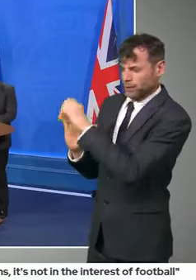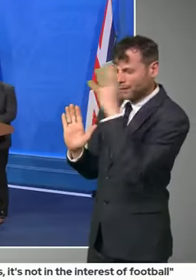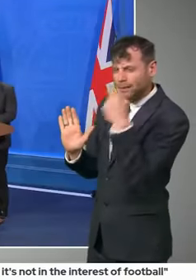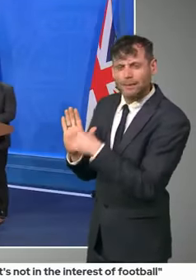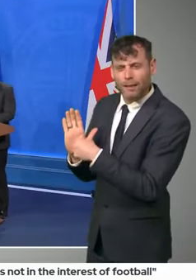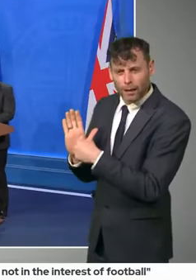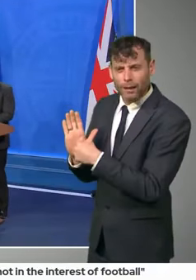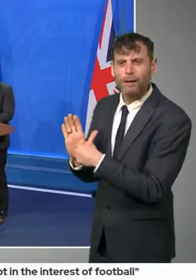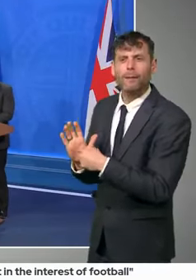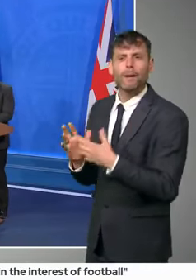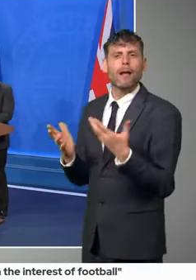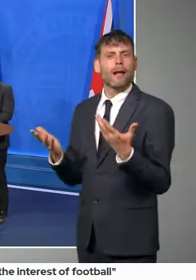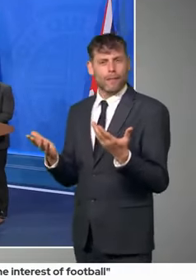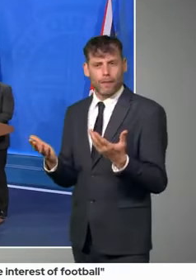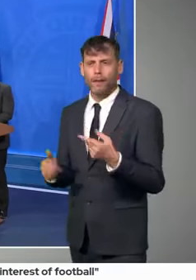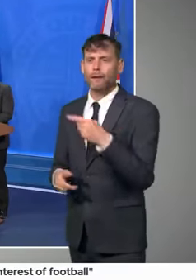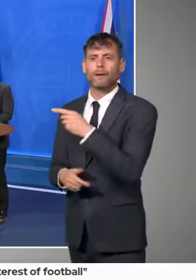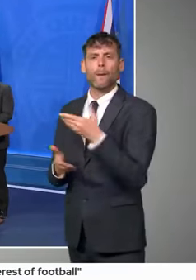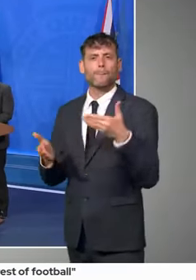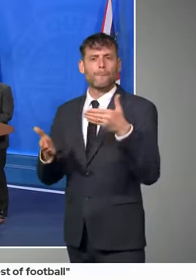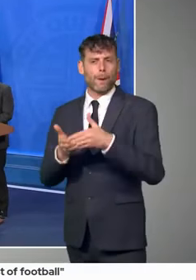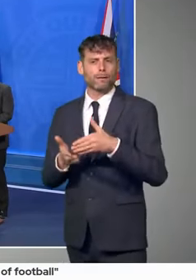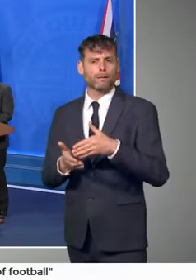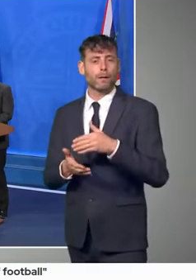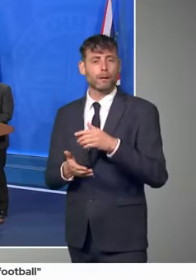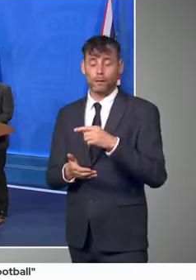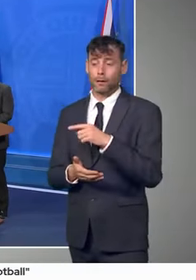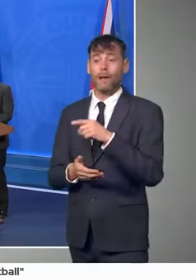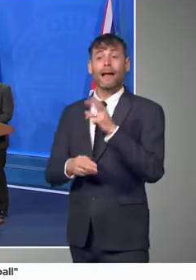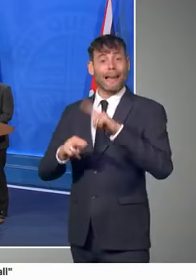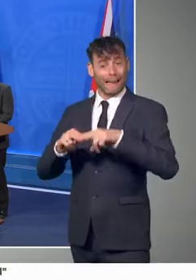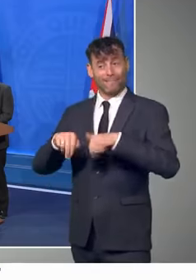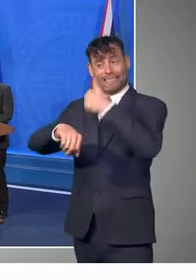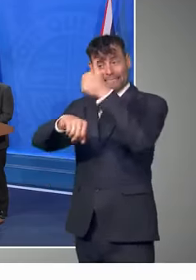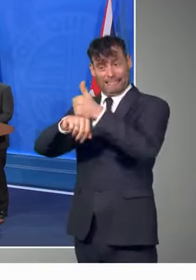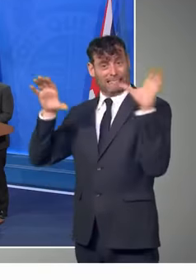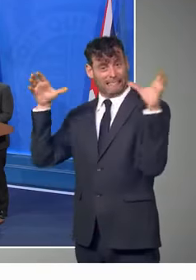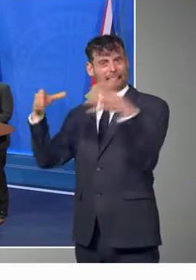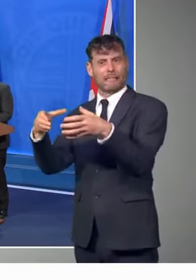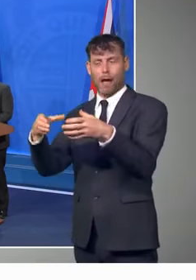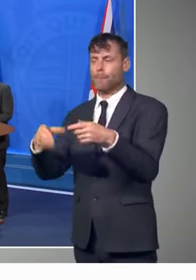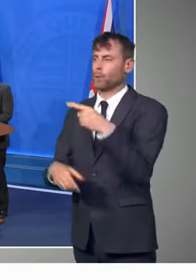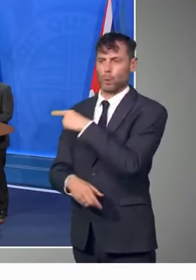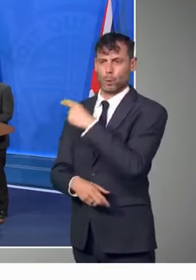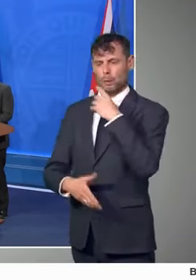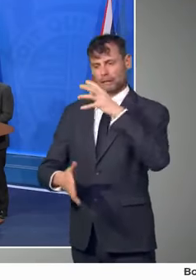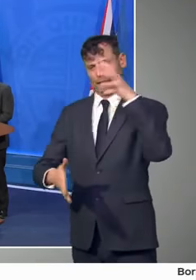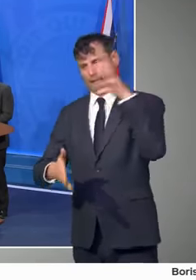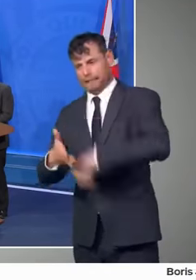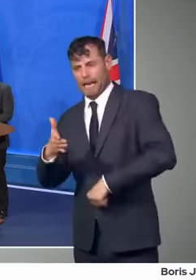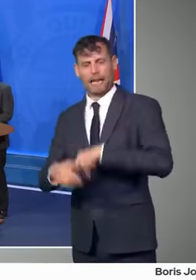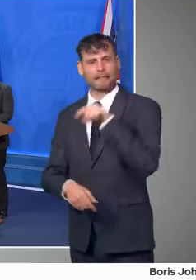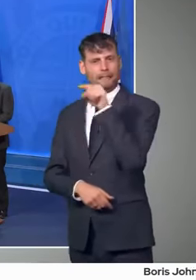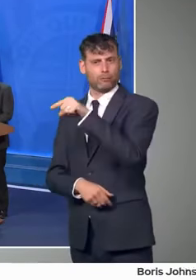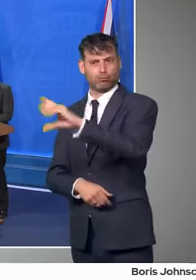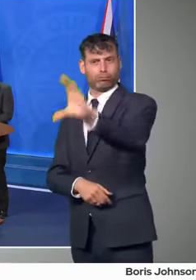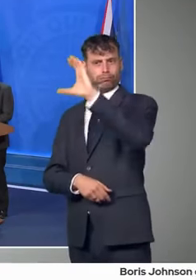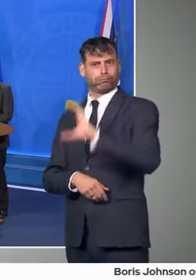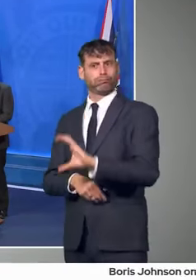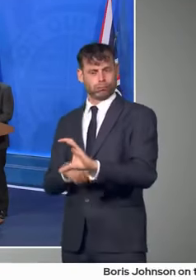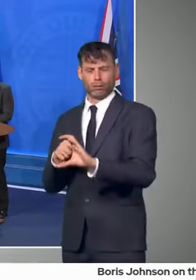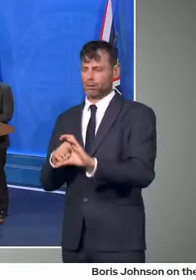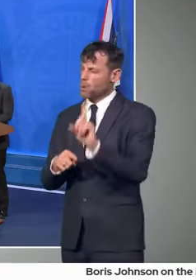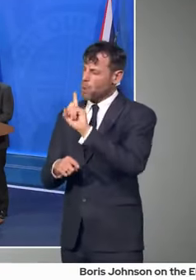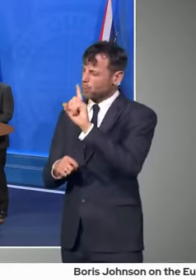Thanks very much, Harry. On, on your very good question about, about travel, we'd love to, I'd love to be able to give you and, and your,